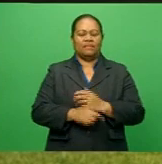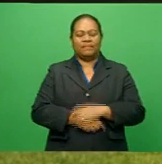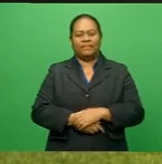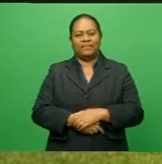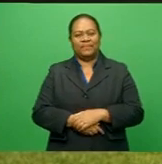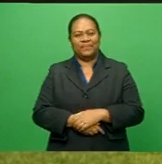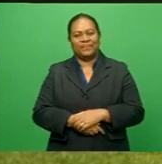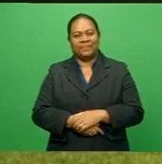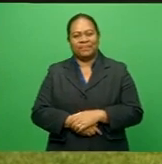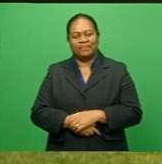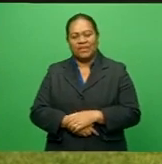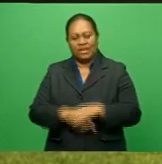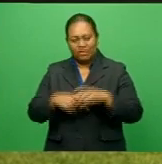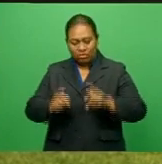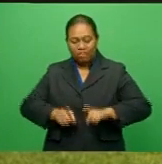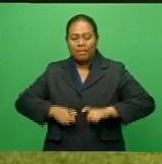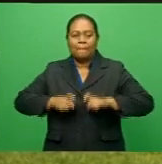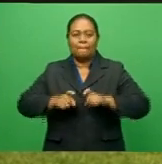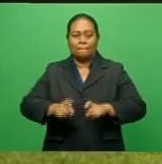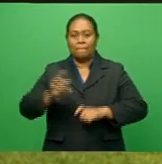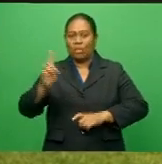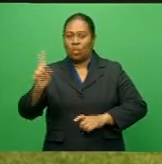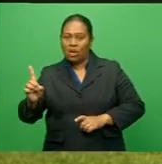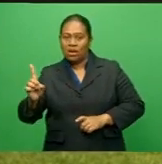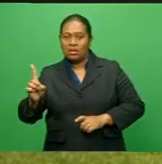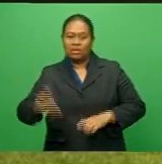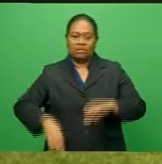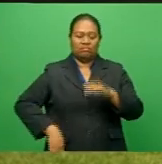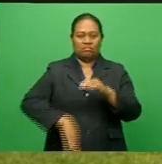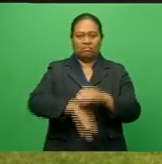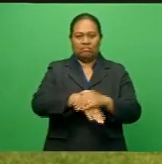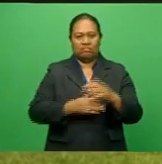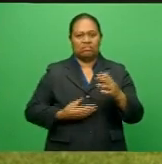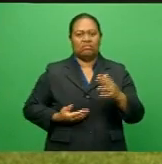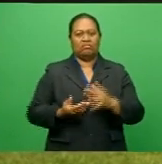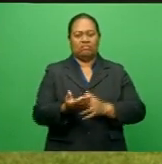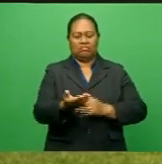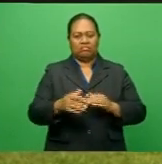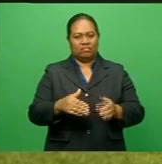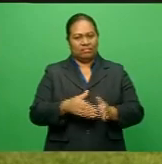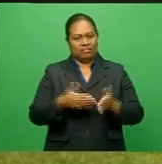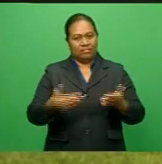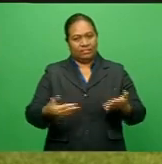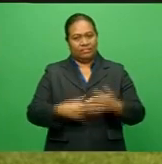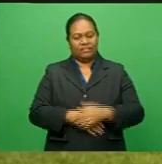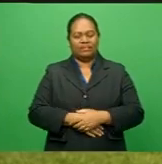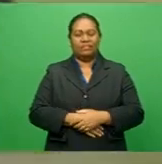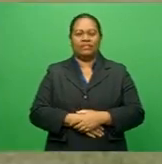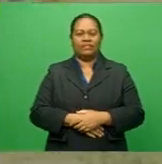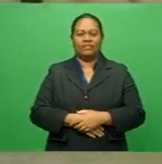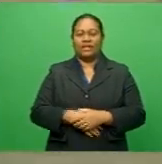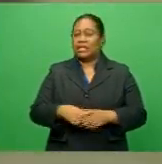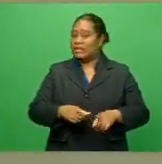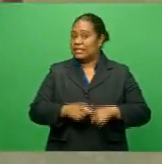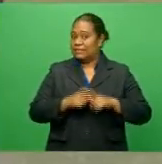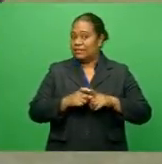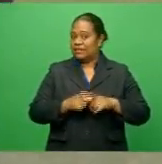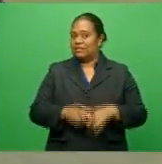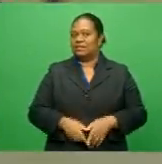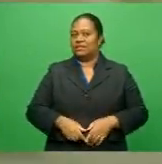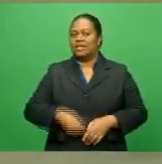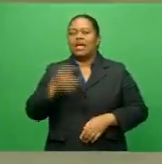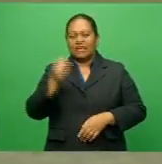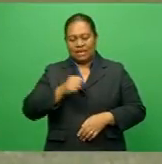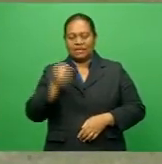one goal scoreline and it is tough, it will be